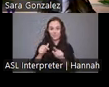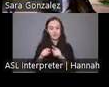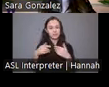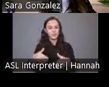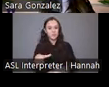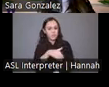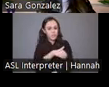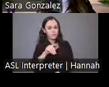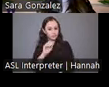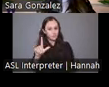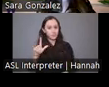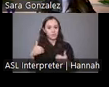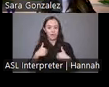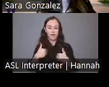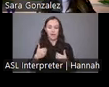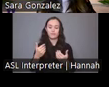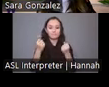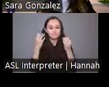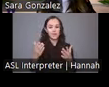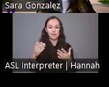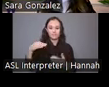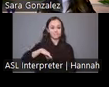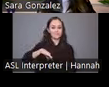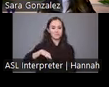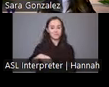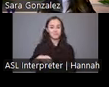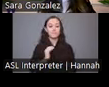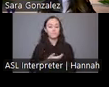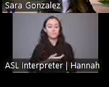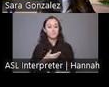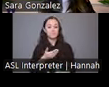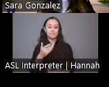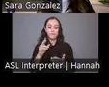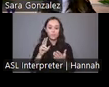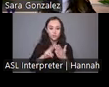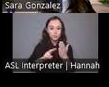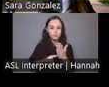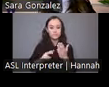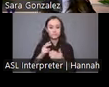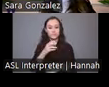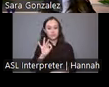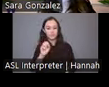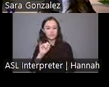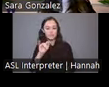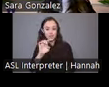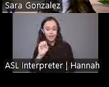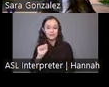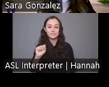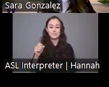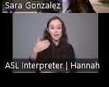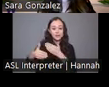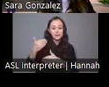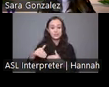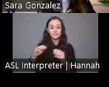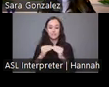serious interpretive benefits. Our reading of sites and heritage are more robust when they are grounded in multiple lines of evidence.